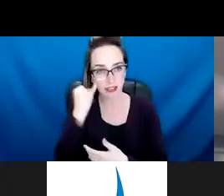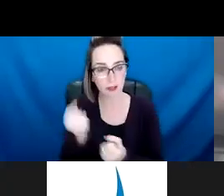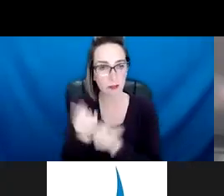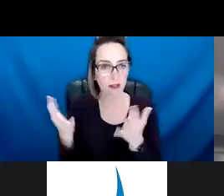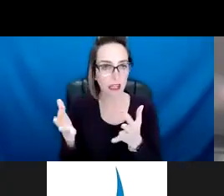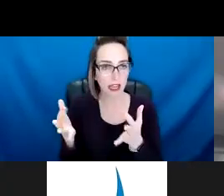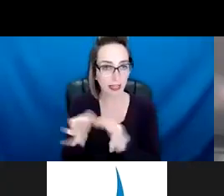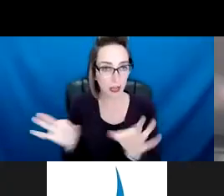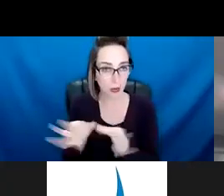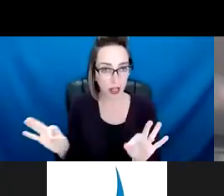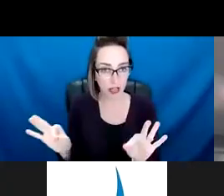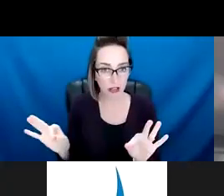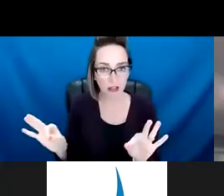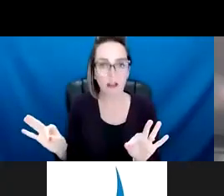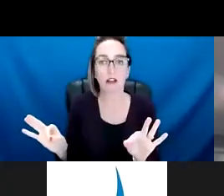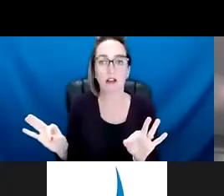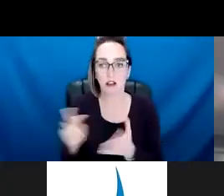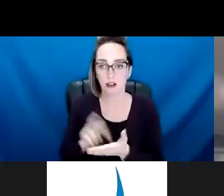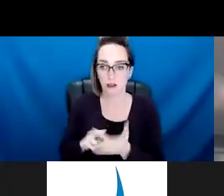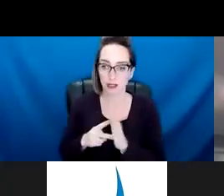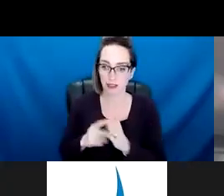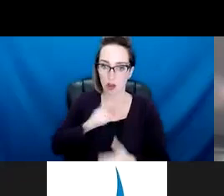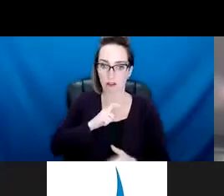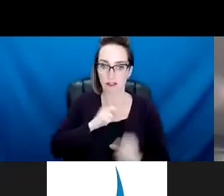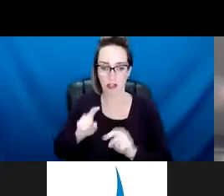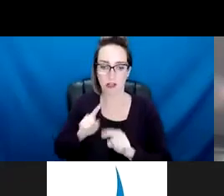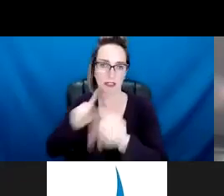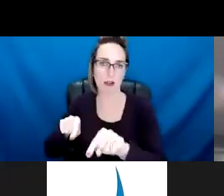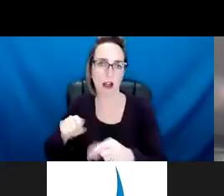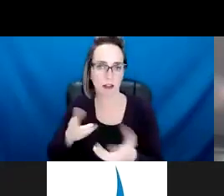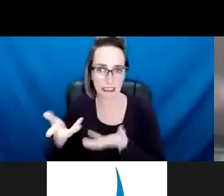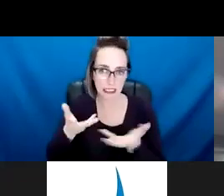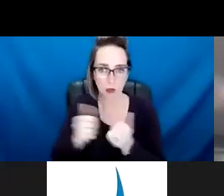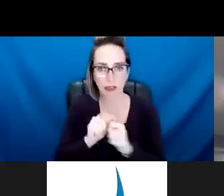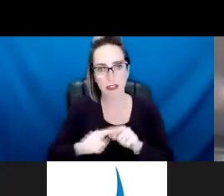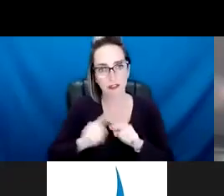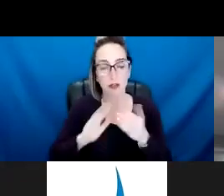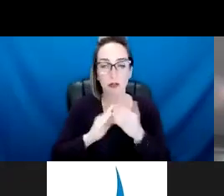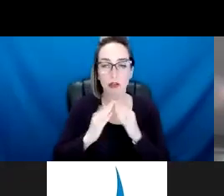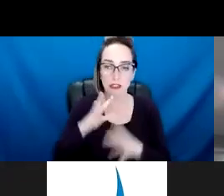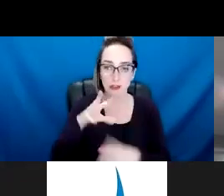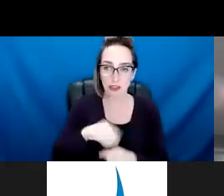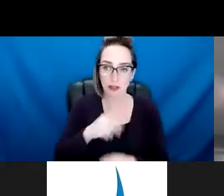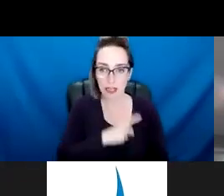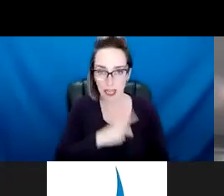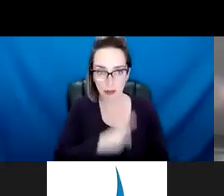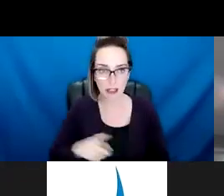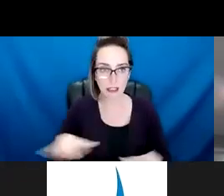to be able to respond and deal with the different communities we have within Minneapolis.